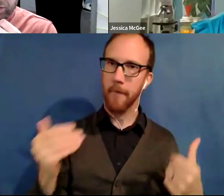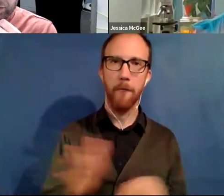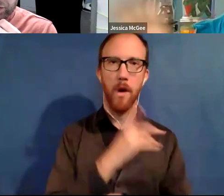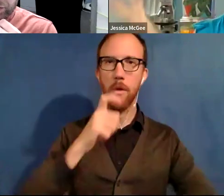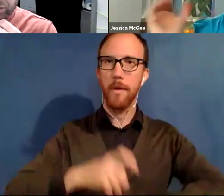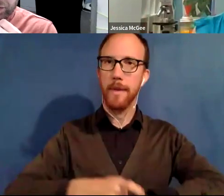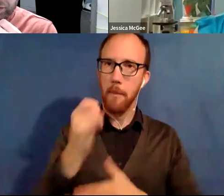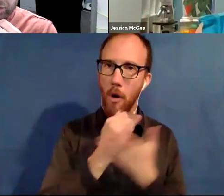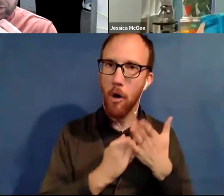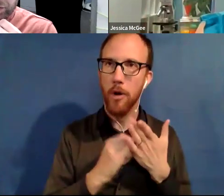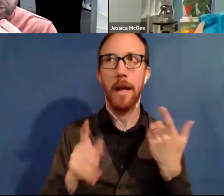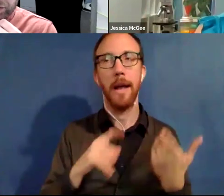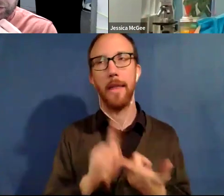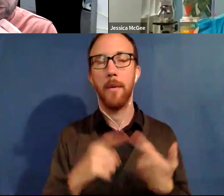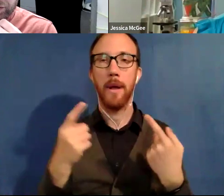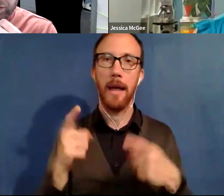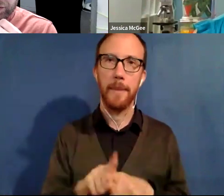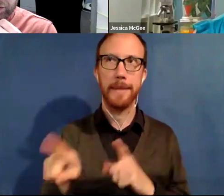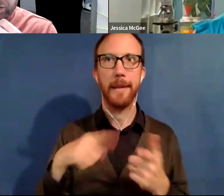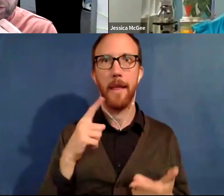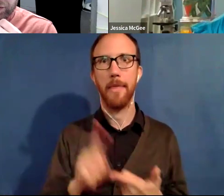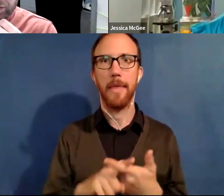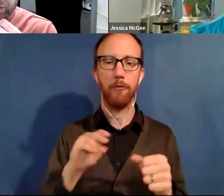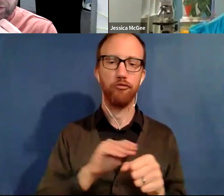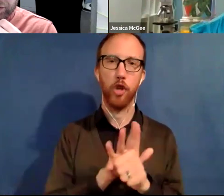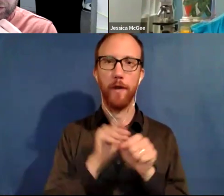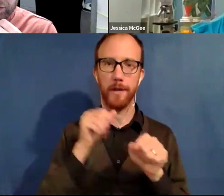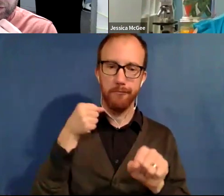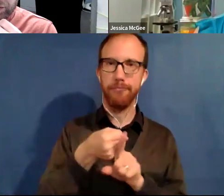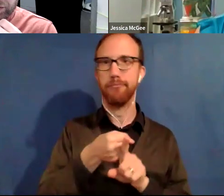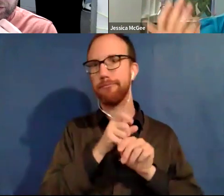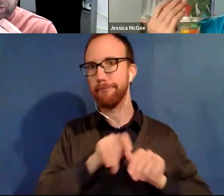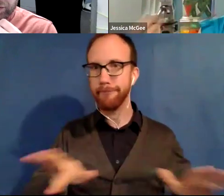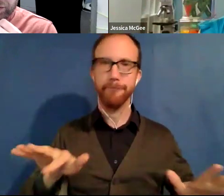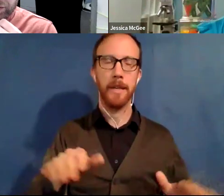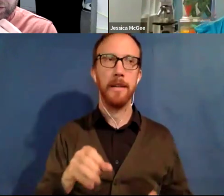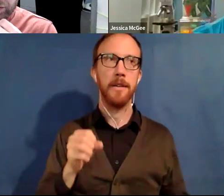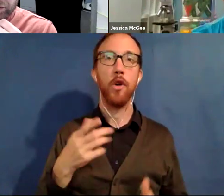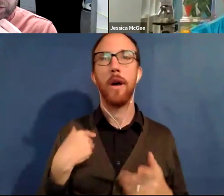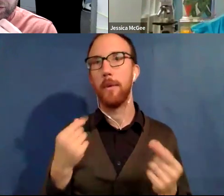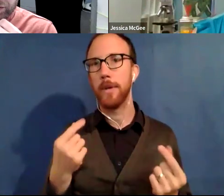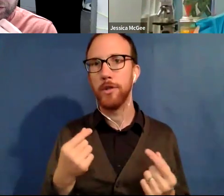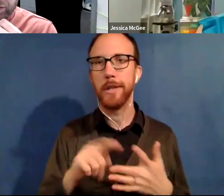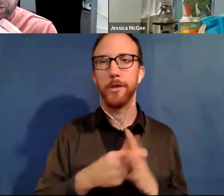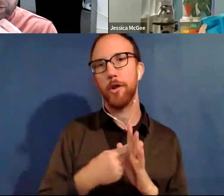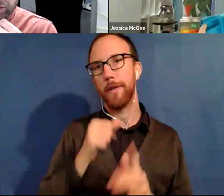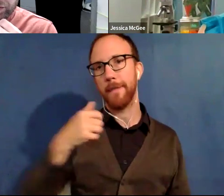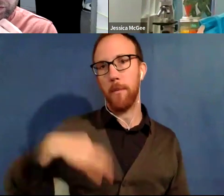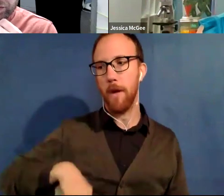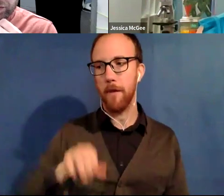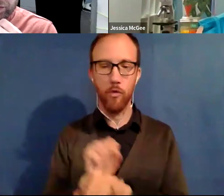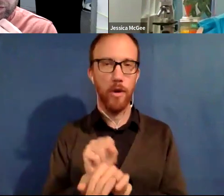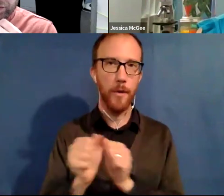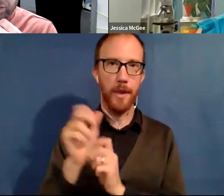And obviously we got COVID. And so instead I started a nonprofit working with, uh, people who live on the street and I